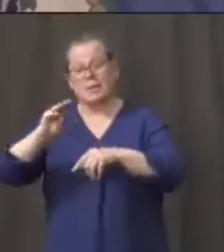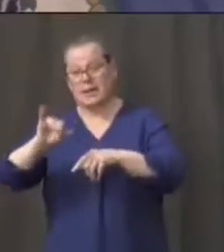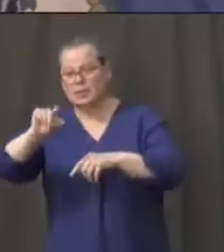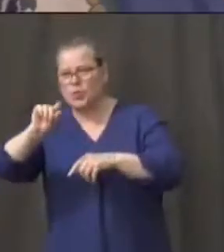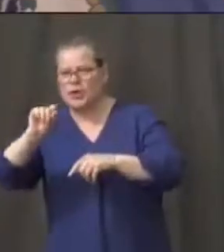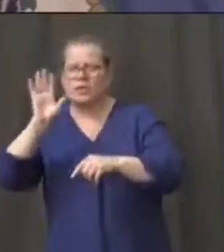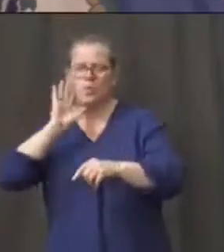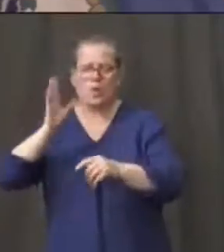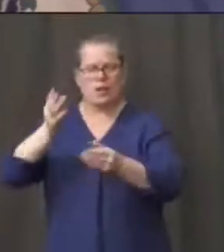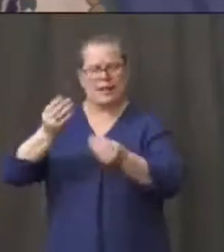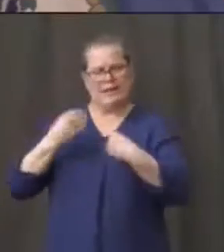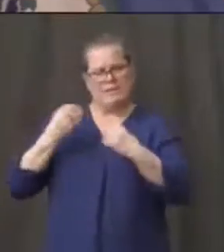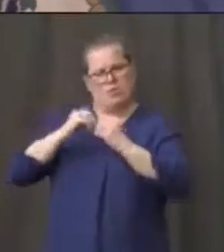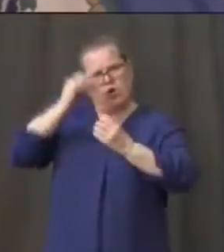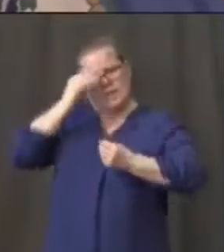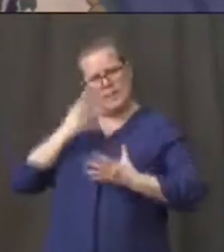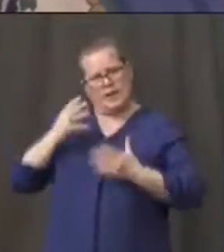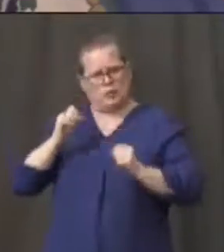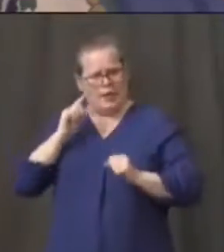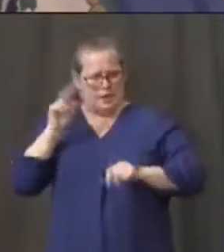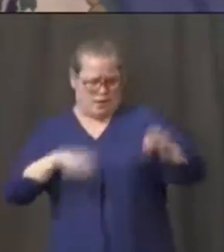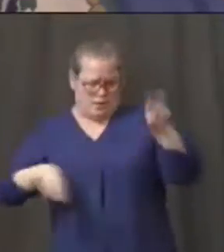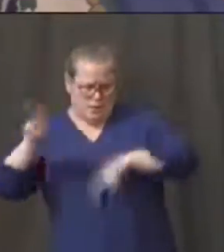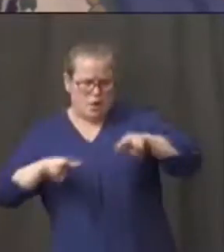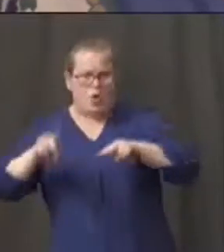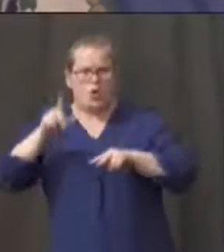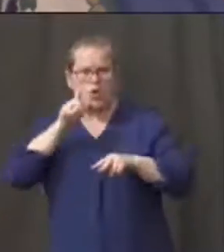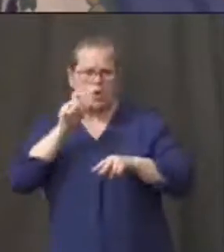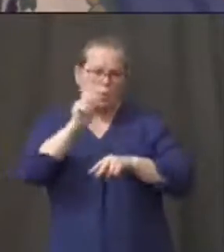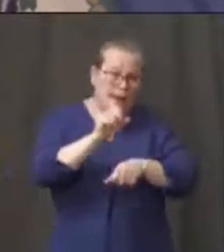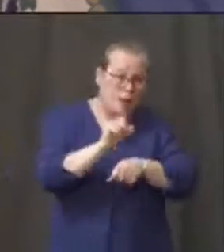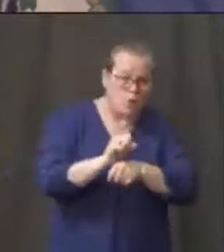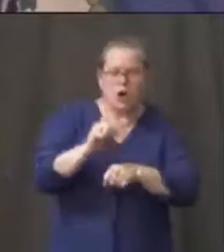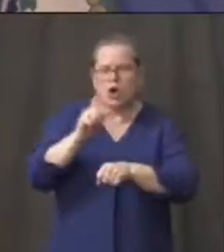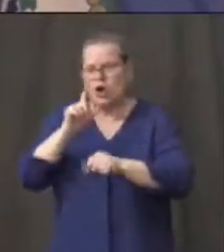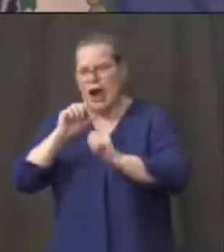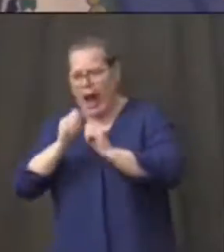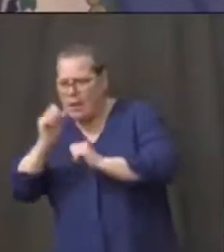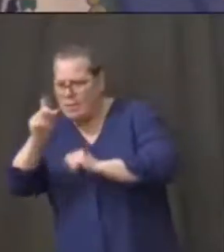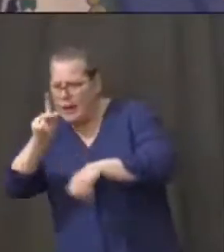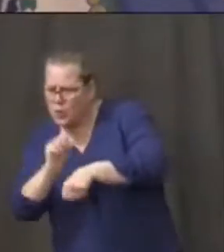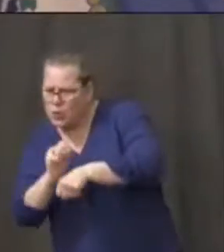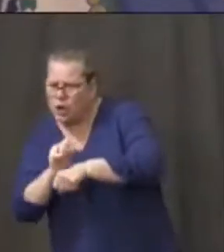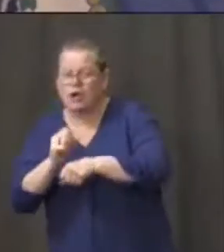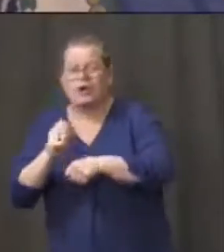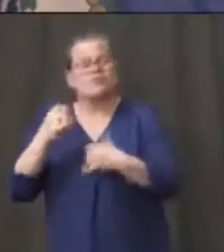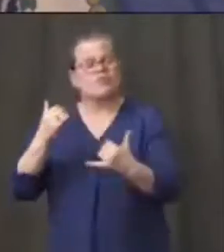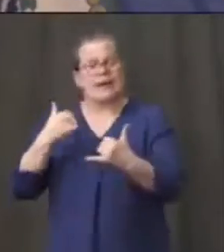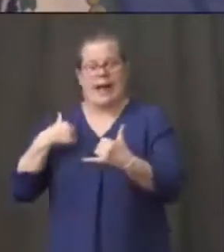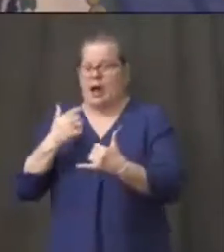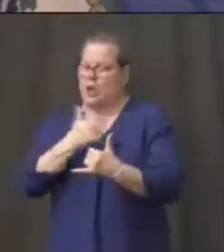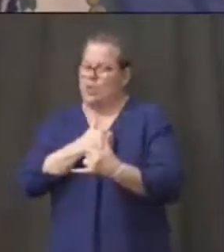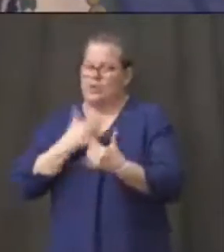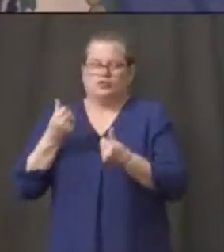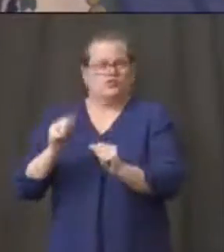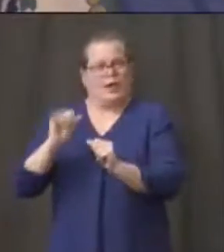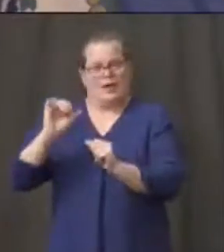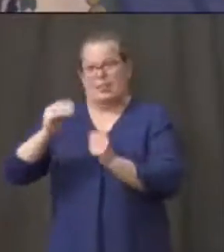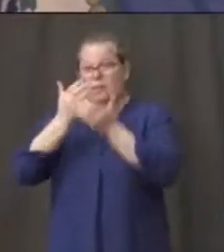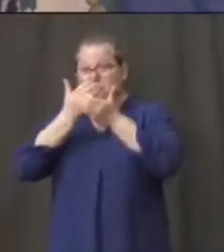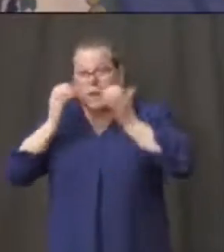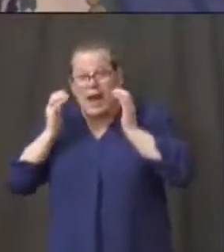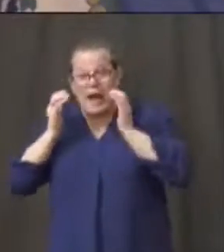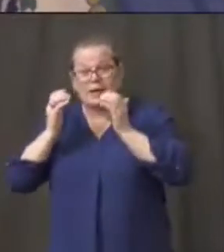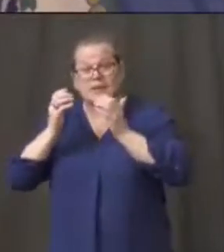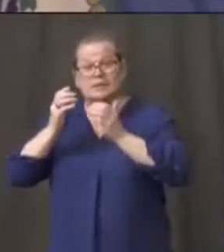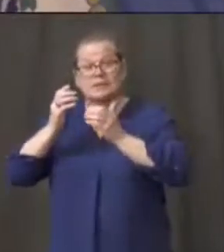start getting the work. Obviously, we're hustling to get those masks right now, and that's going to be focused on health care workers